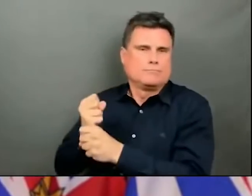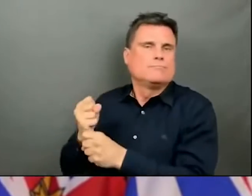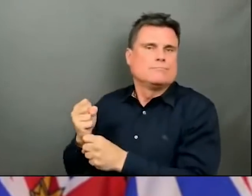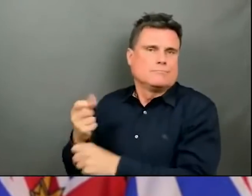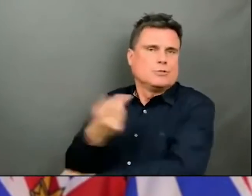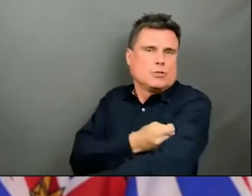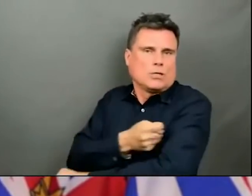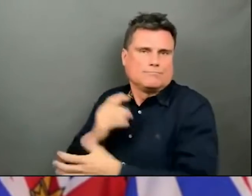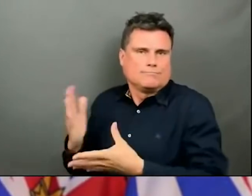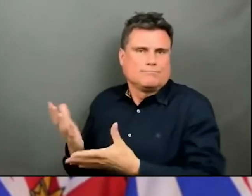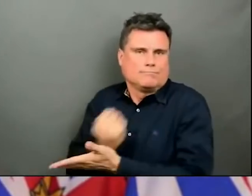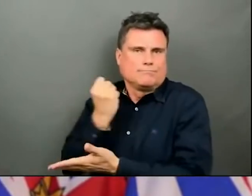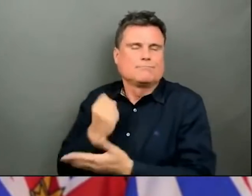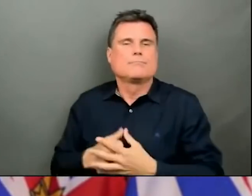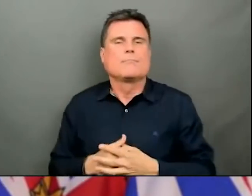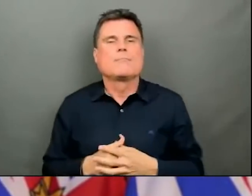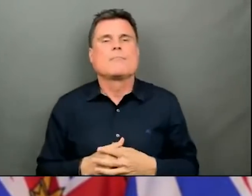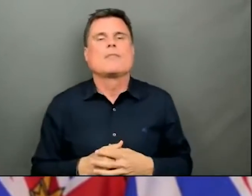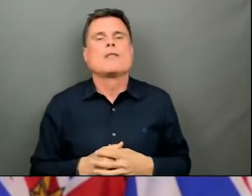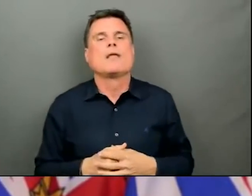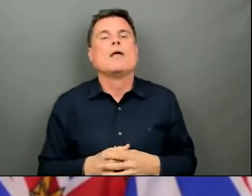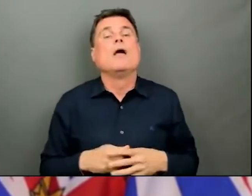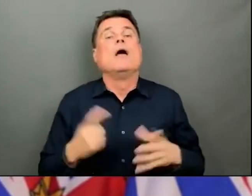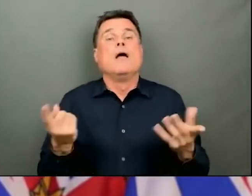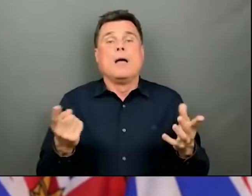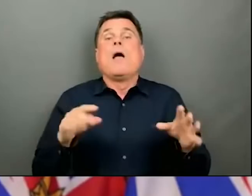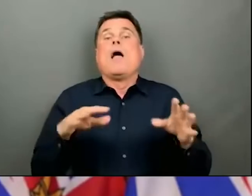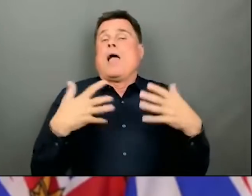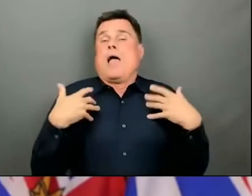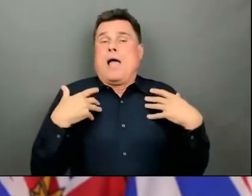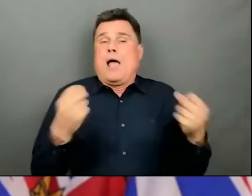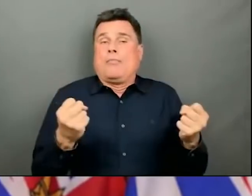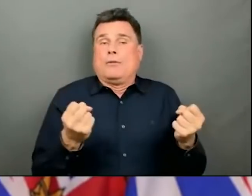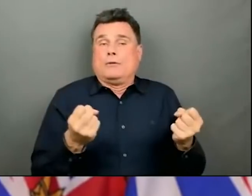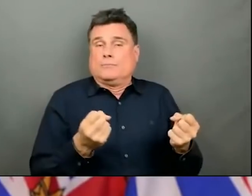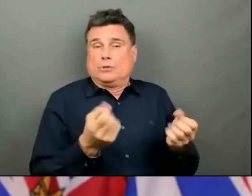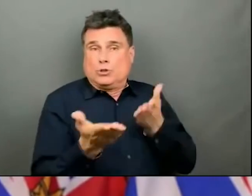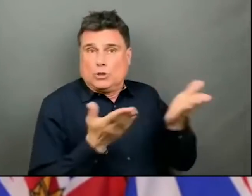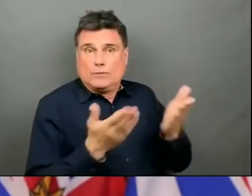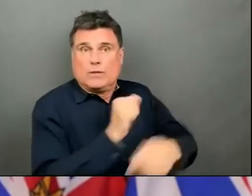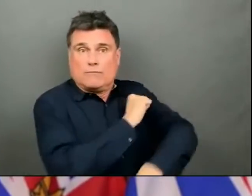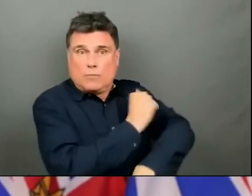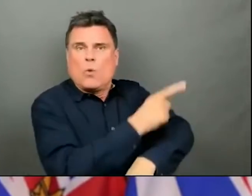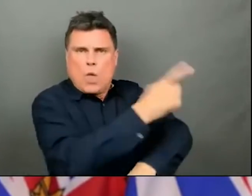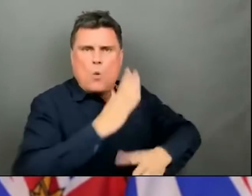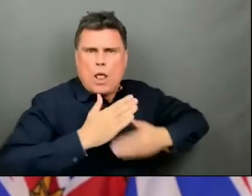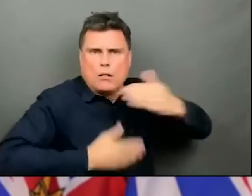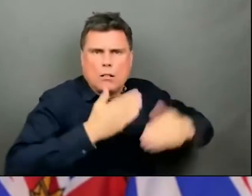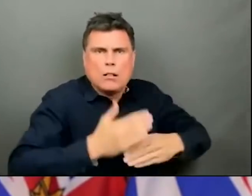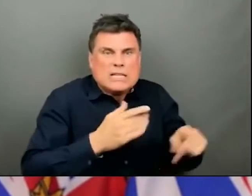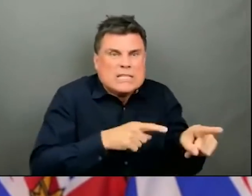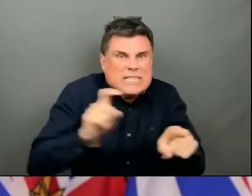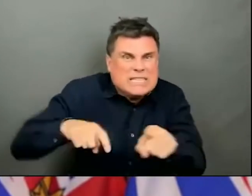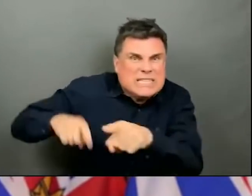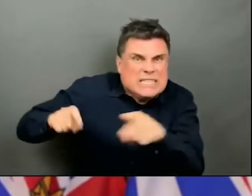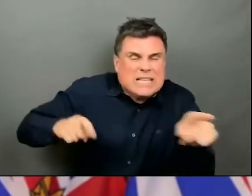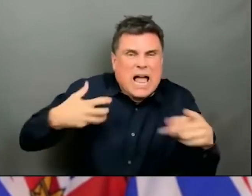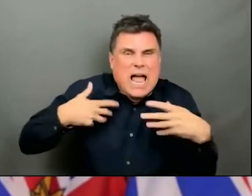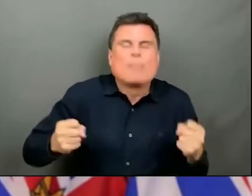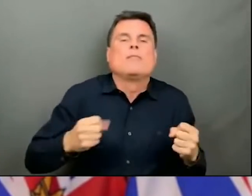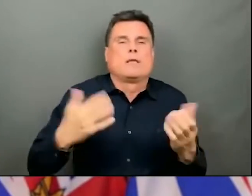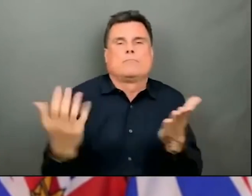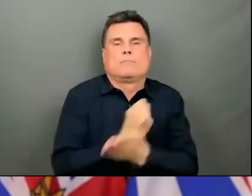Services Authority by Dr. Maureen O'Donnell. I'm happy to report that in booked appointments and in vaccinations,